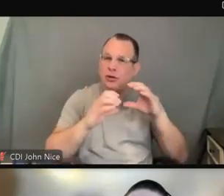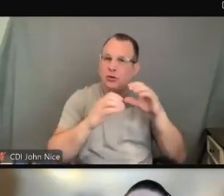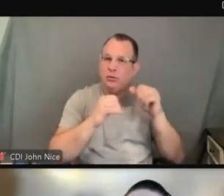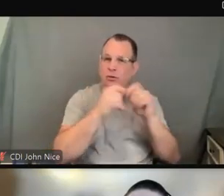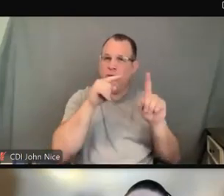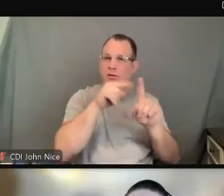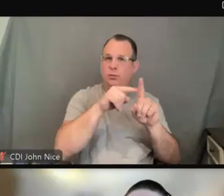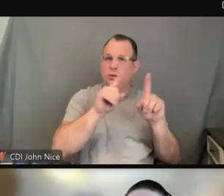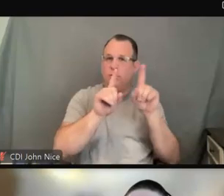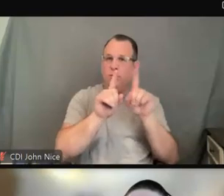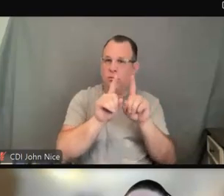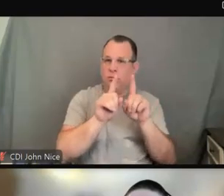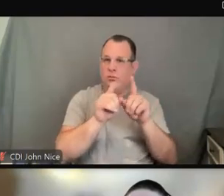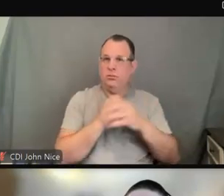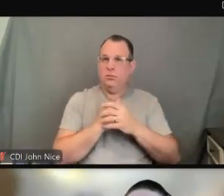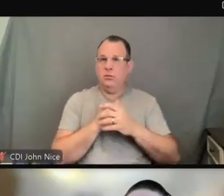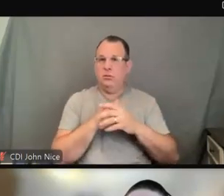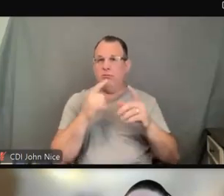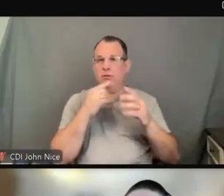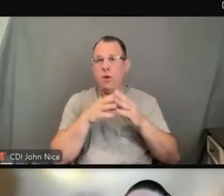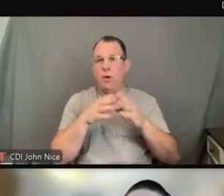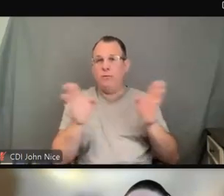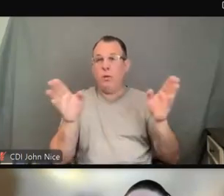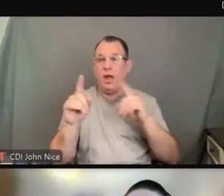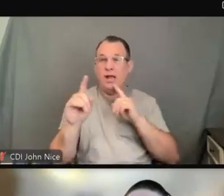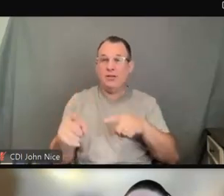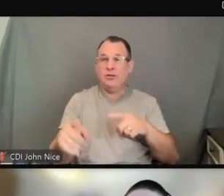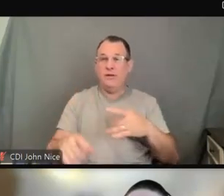That's a broad answer, but I think that does cover some of those questions.